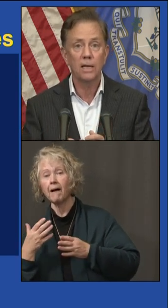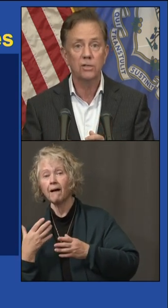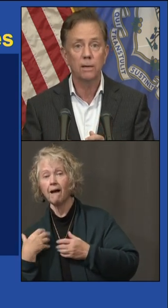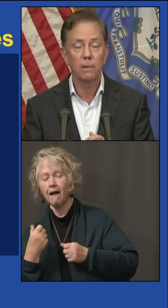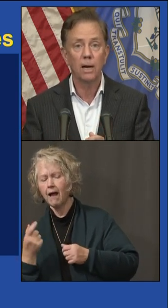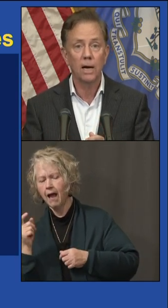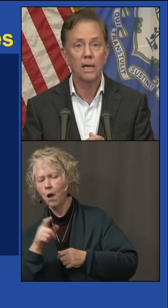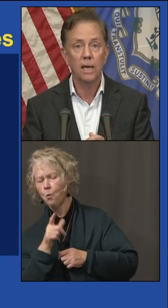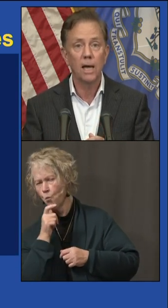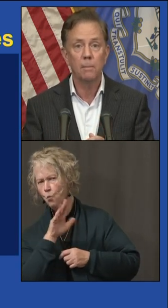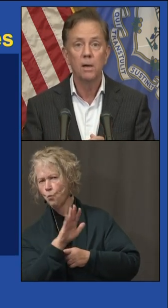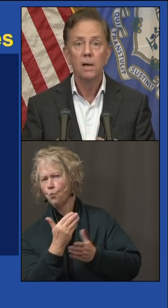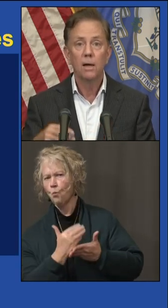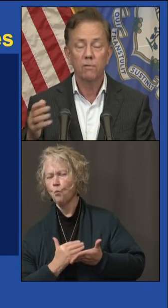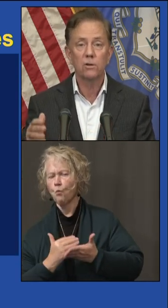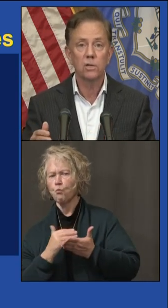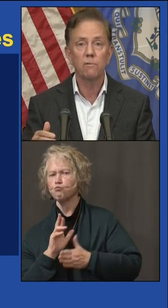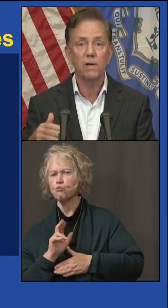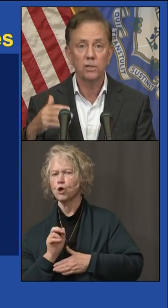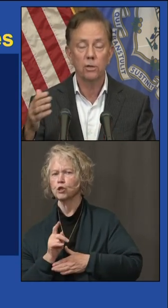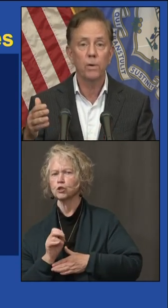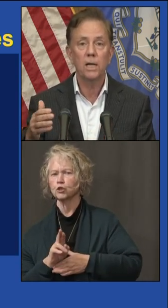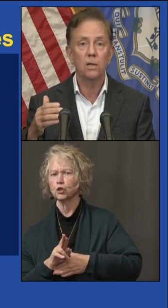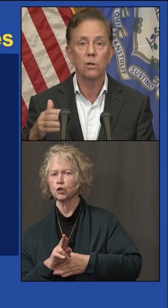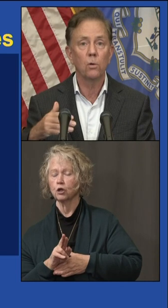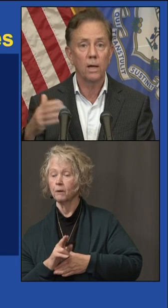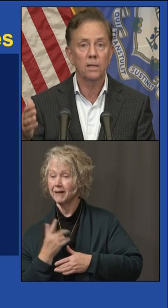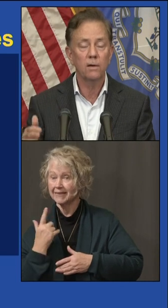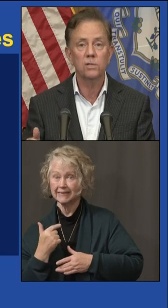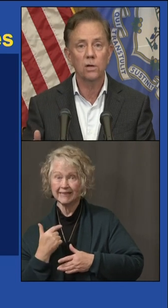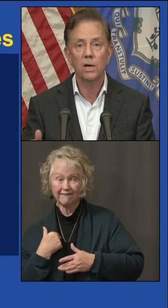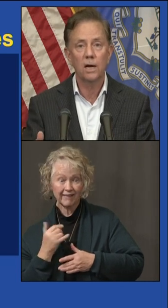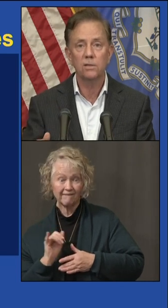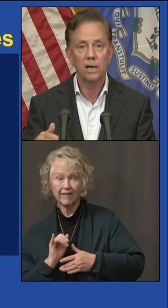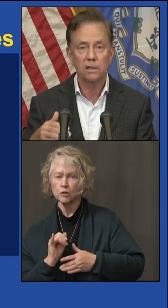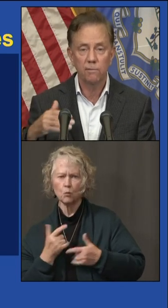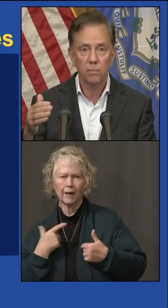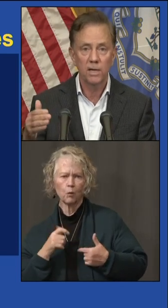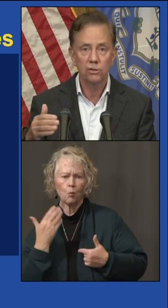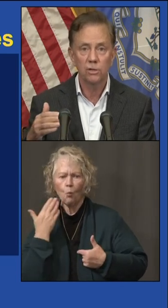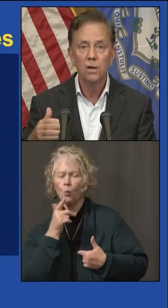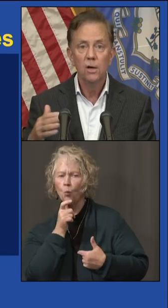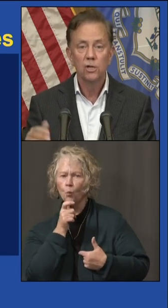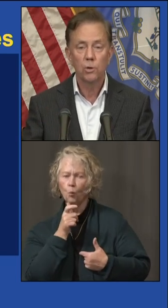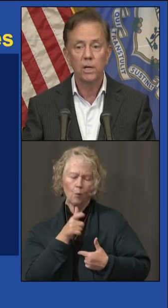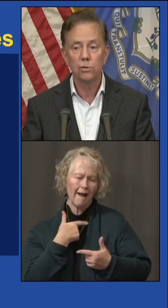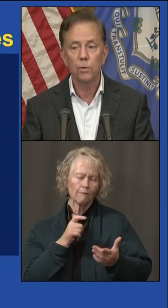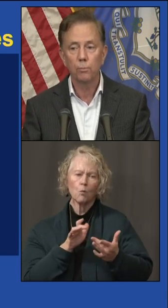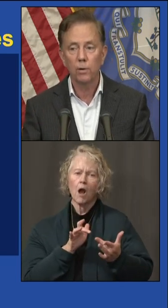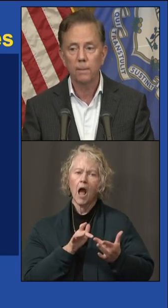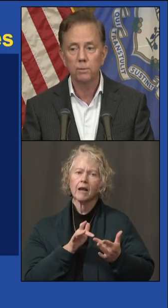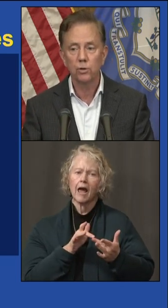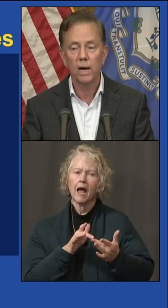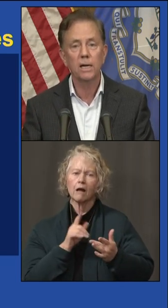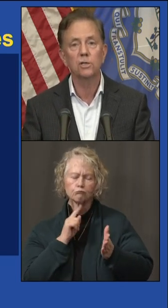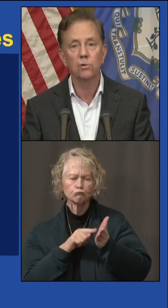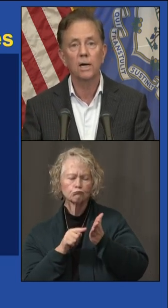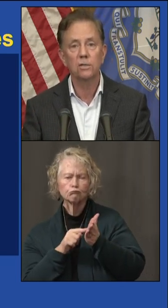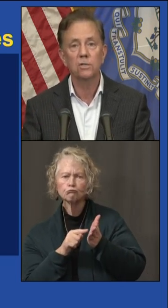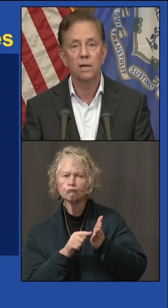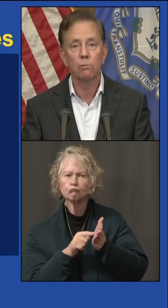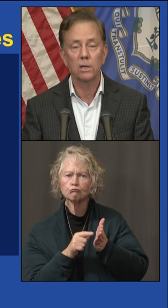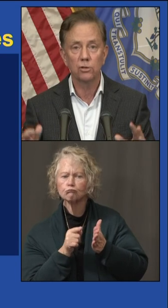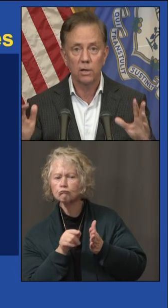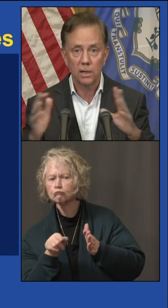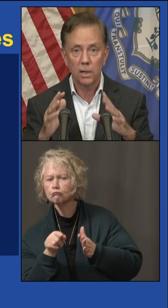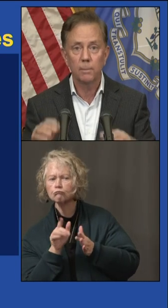for that hockey team, that hockey game. If there's an infection, we need to know that. Give us their contact information so we can do a prompt track and